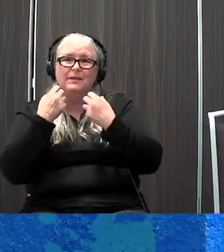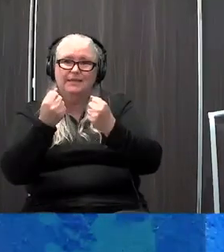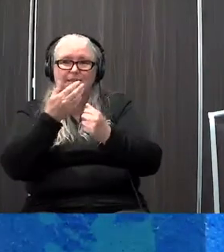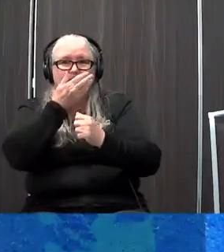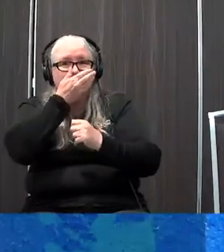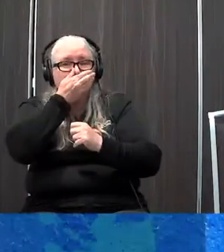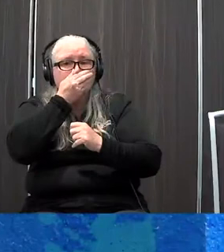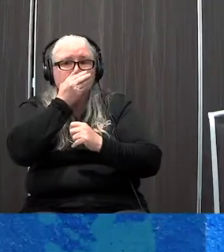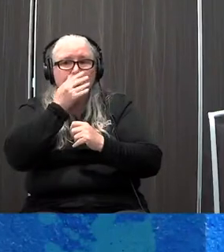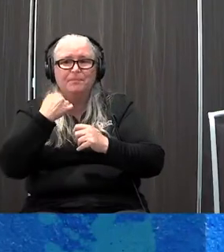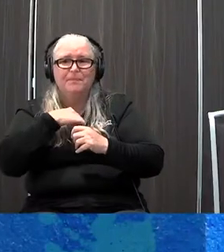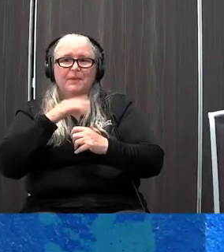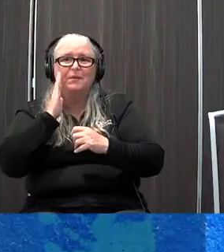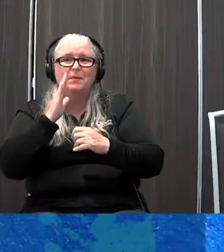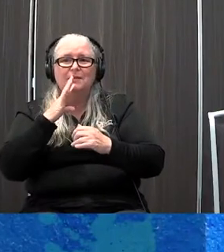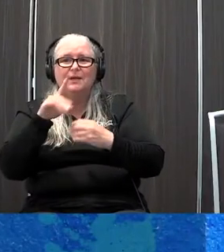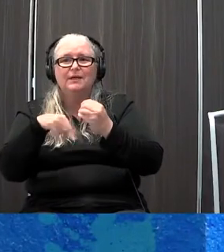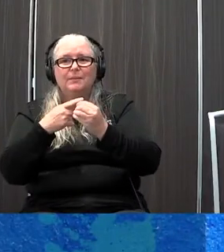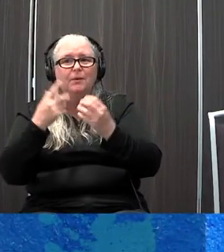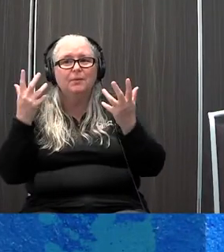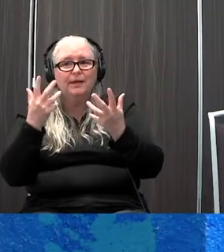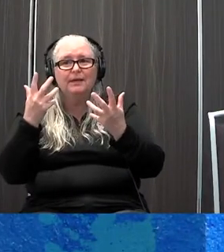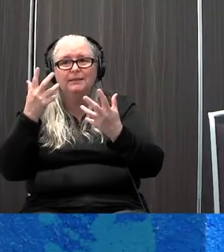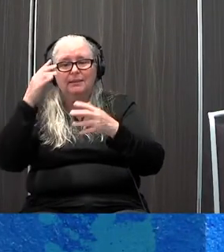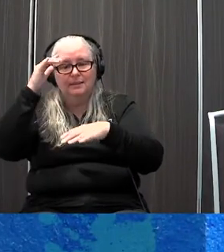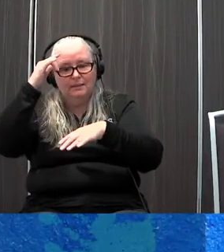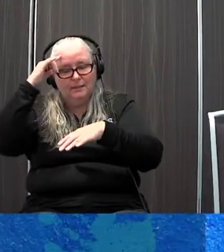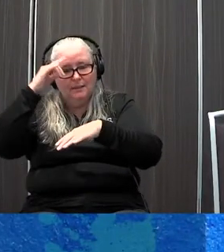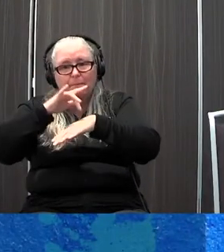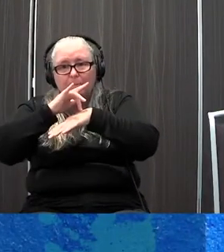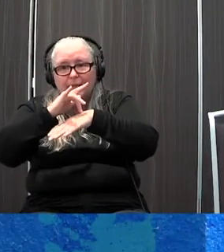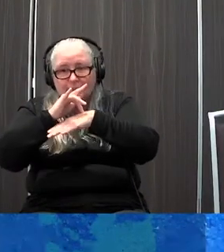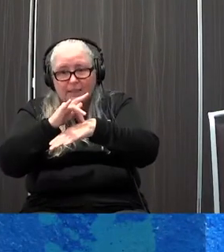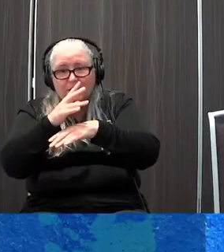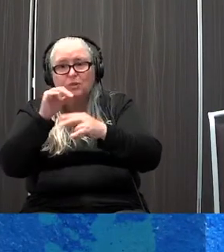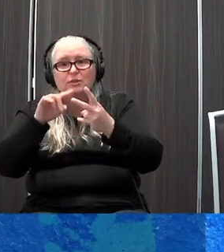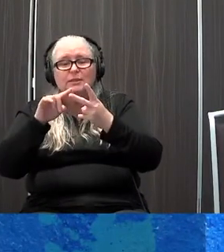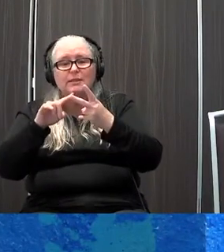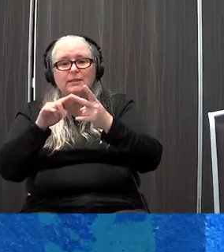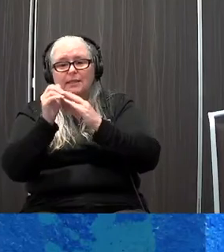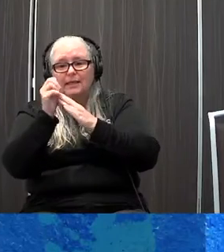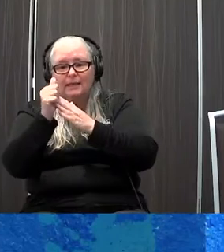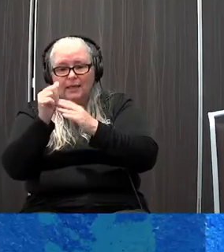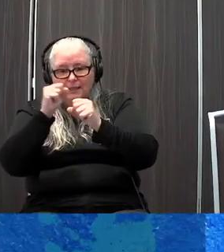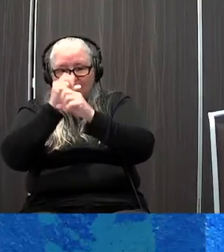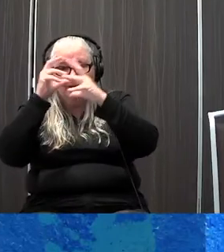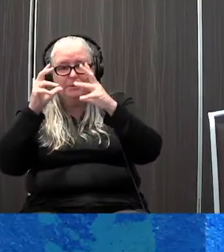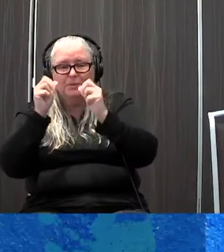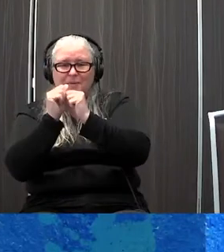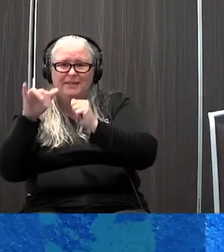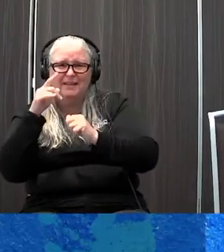we're going to talk a little bit about these today. Things like meditation, the use of guided imagery, which is what the lemon imagery was,